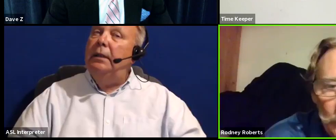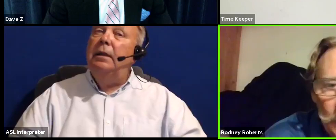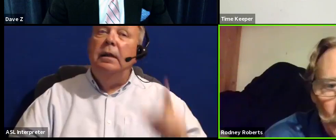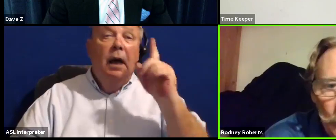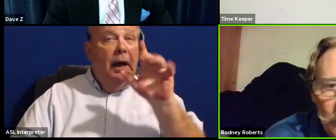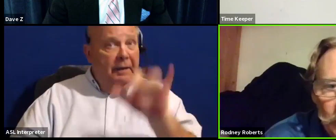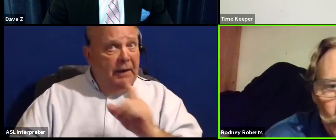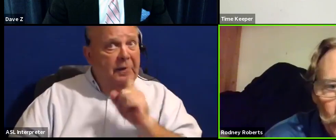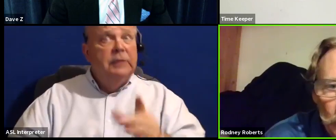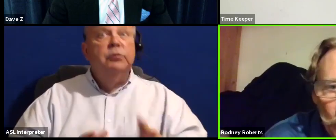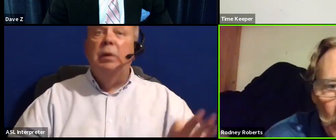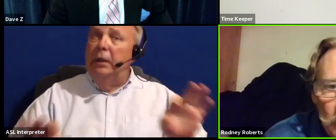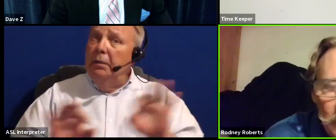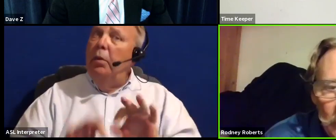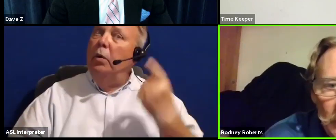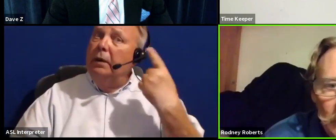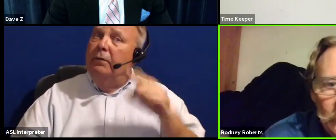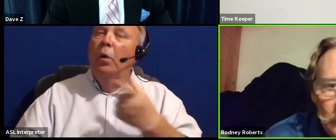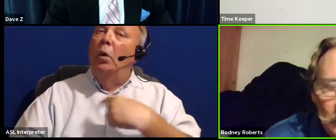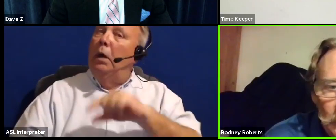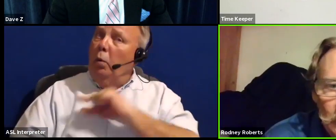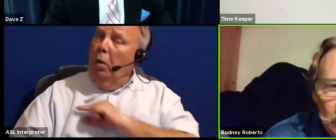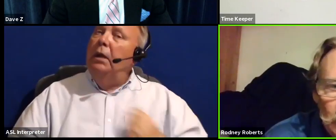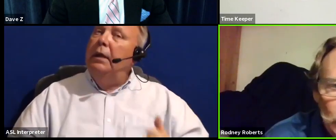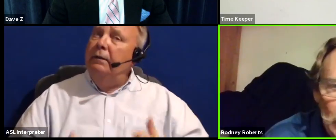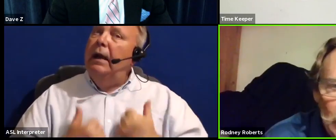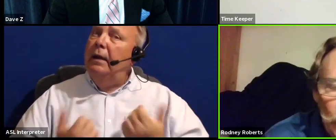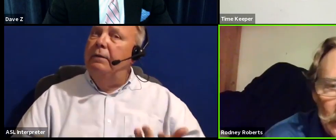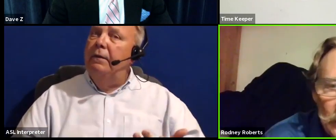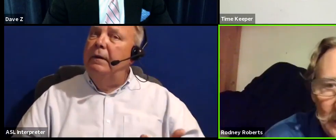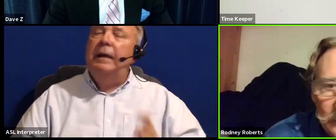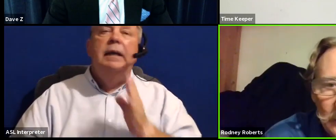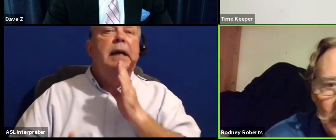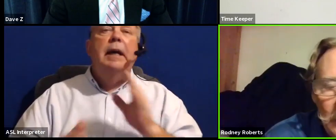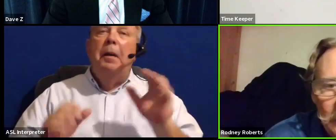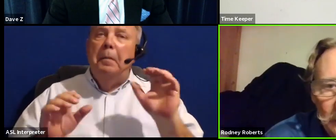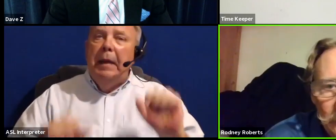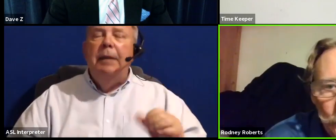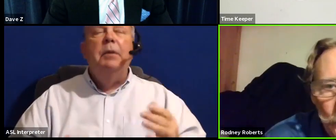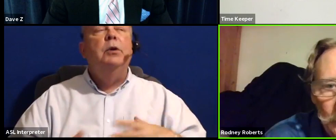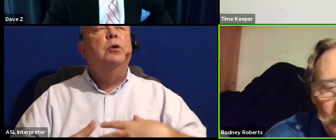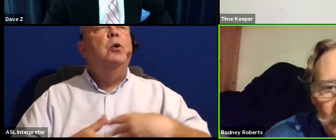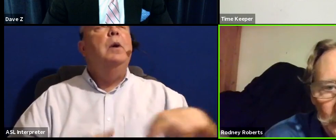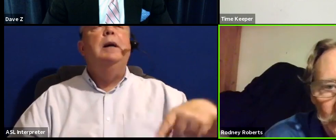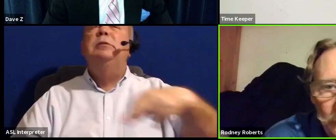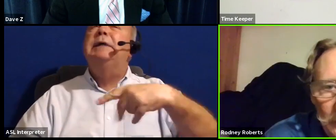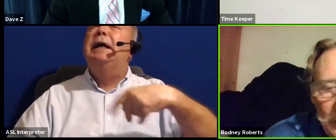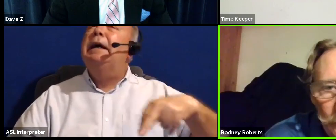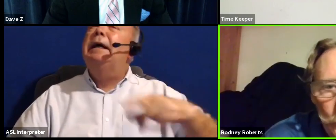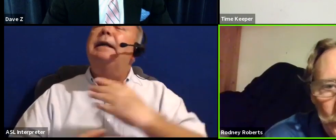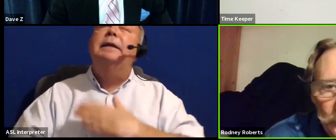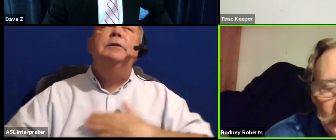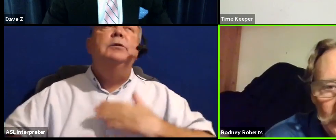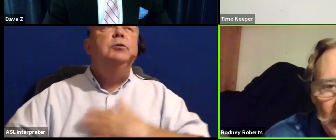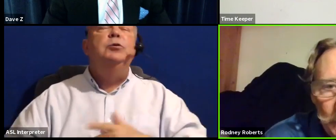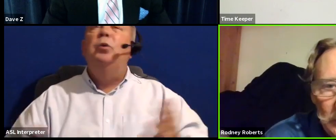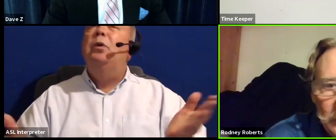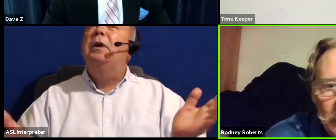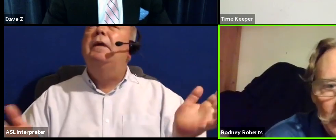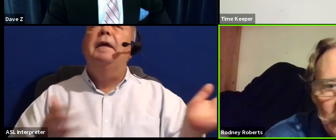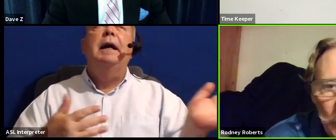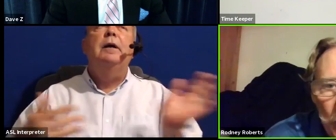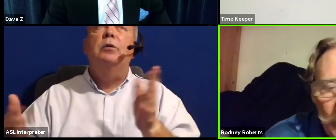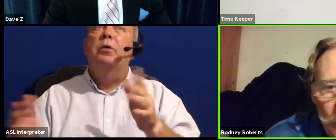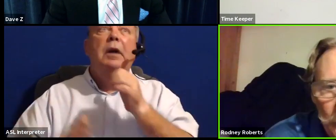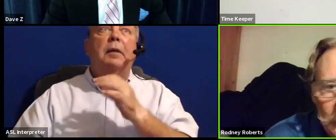that's really important for a quality of life is being able to get outside and enjoy, you know, the outdoors and not be